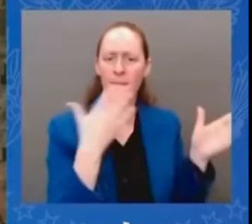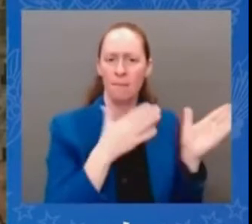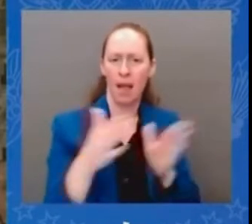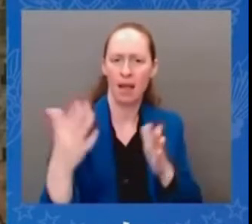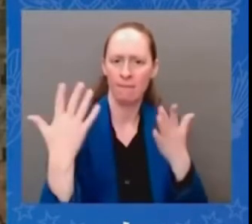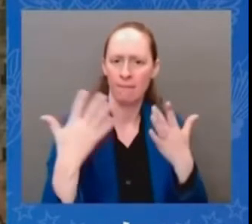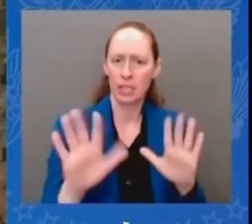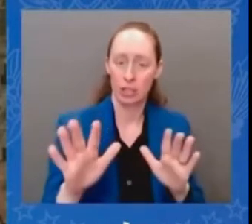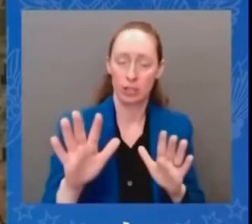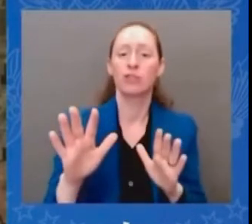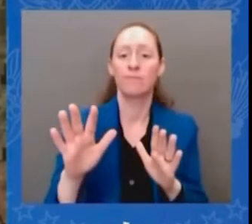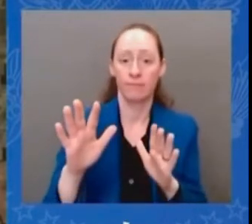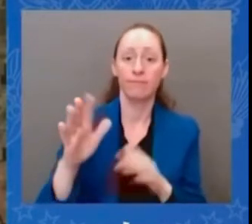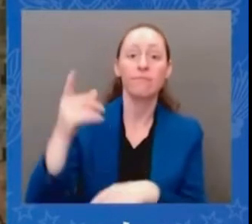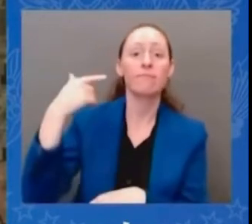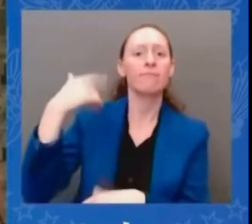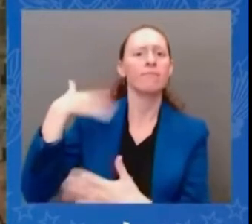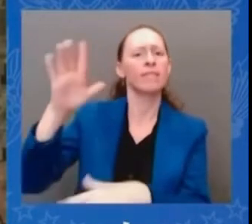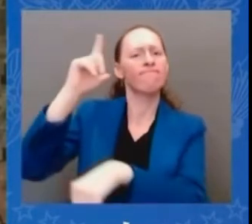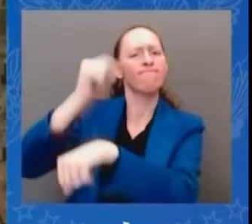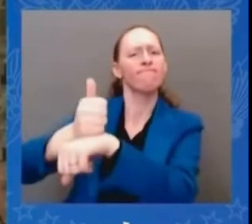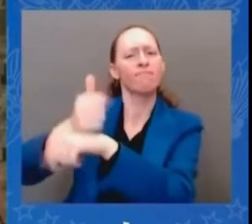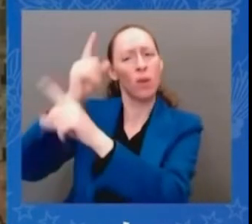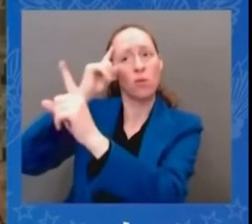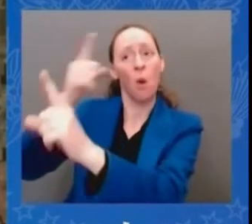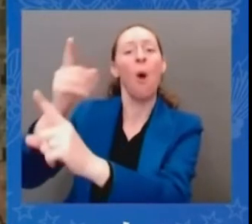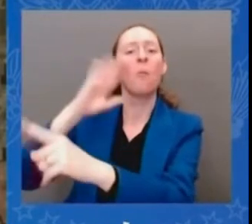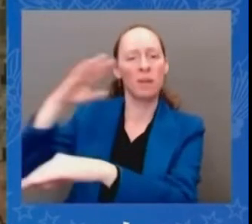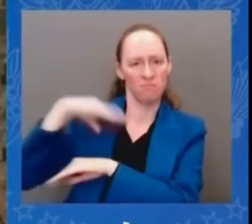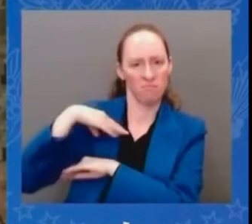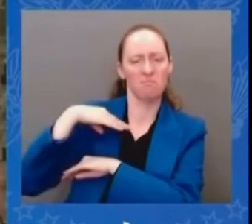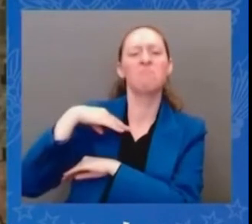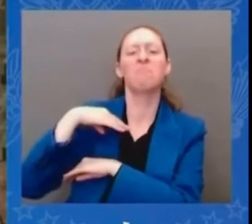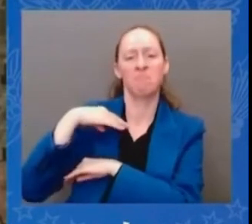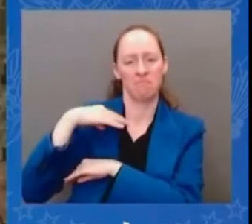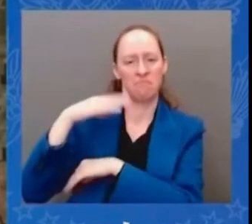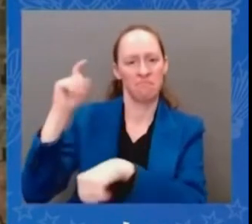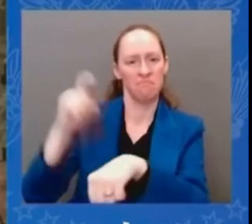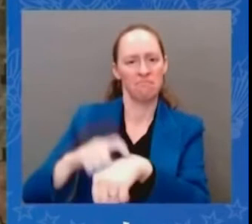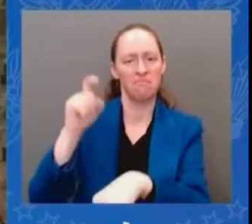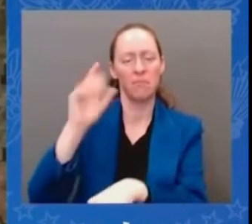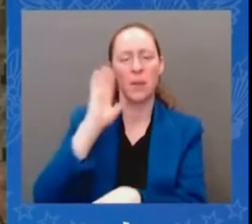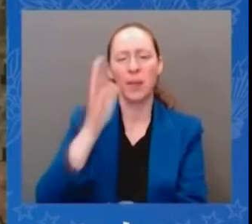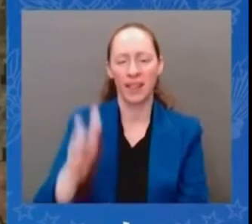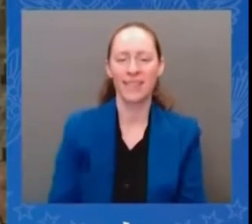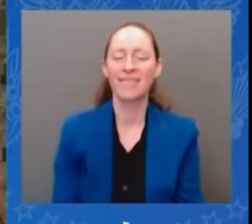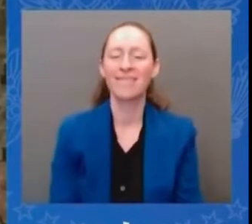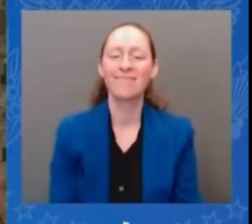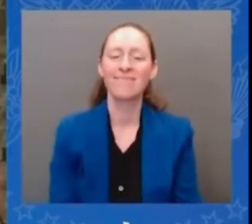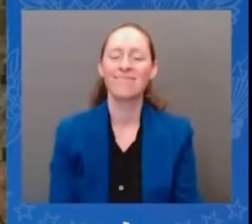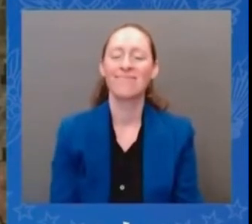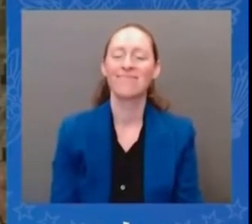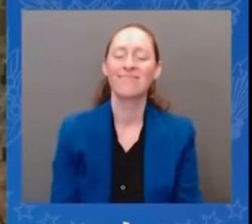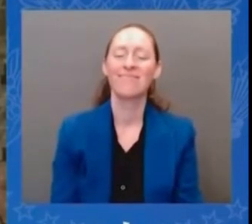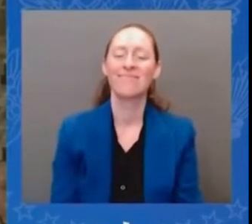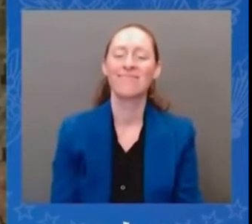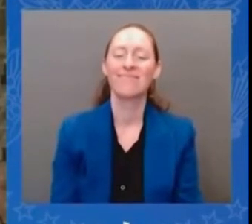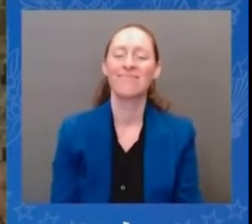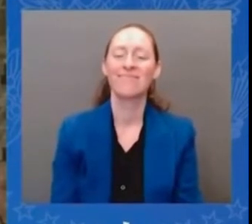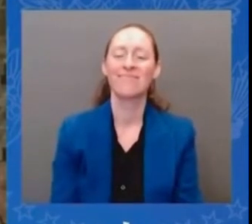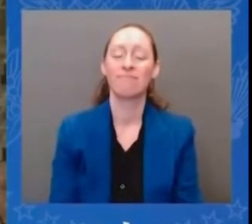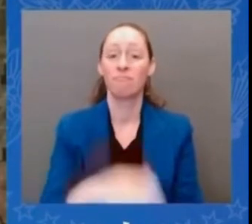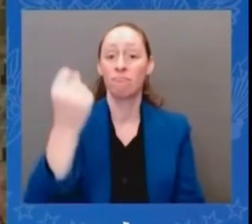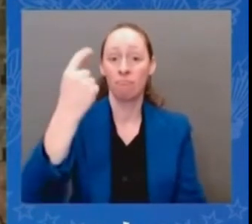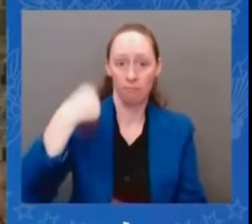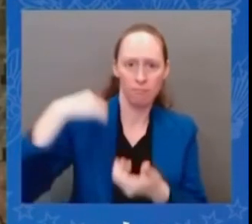and we're going to keep working with our partners to support the most vulnerable countries in building resilience to climate impacts and to